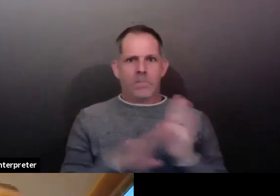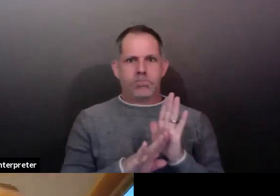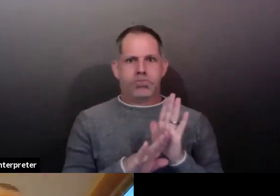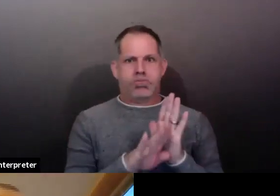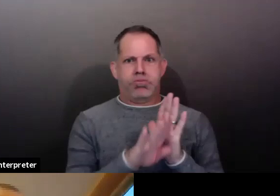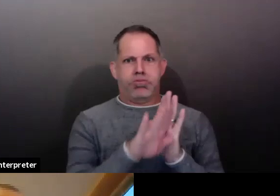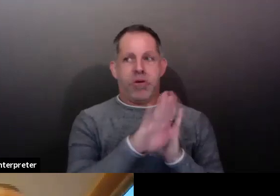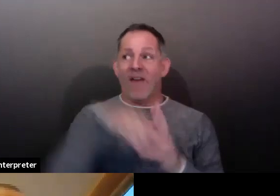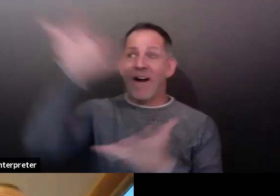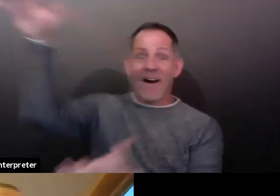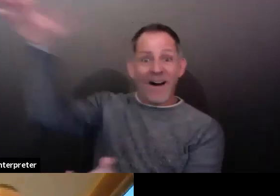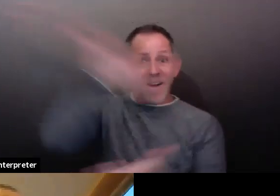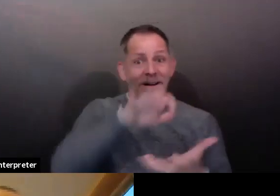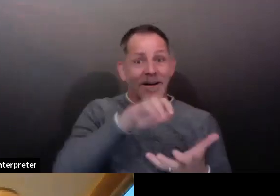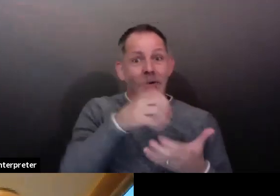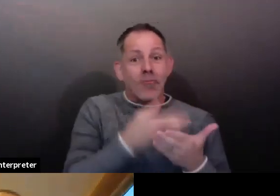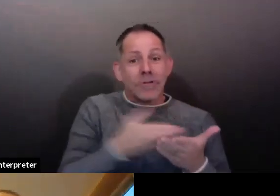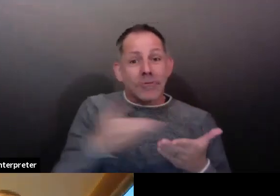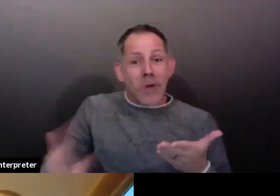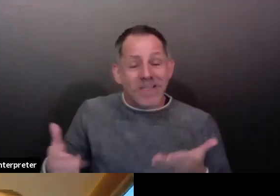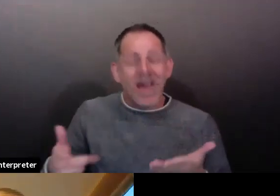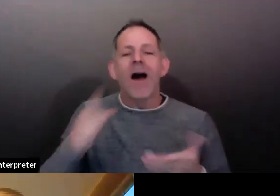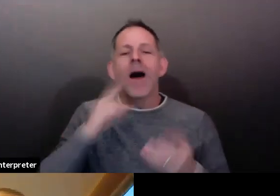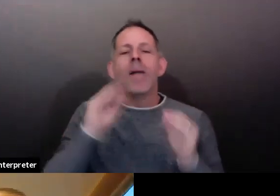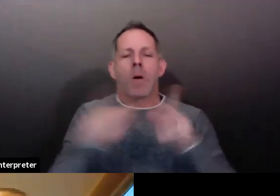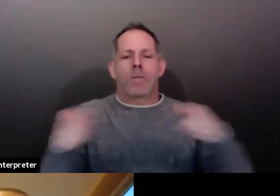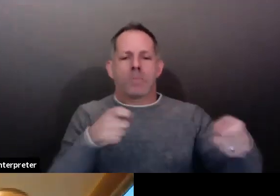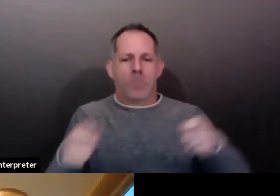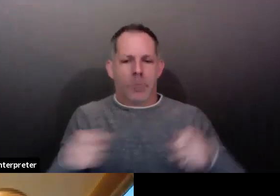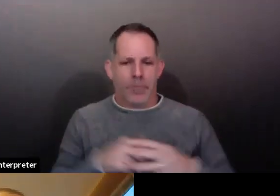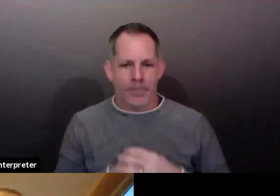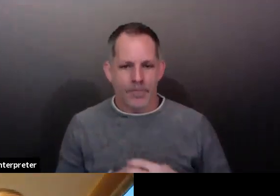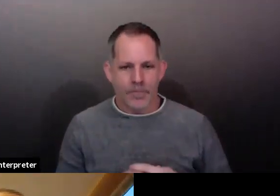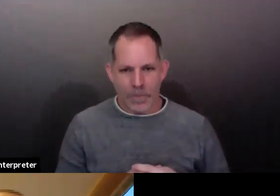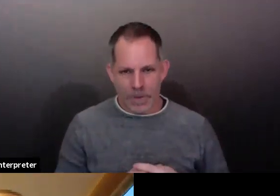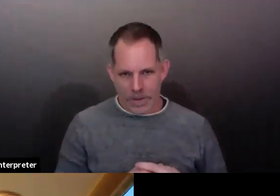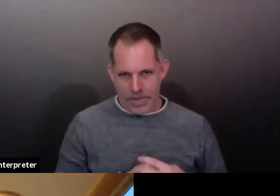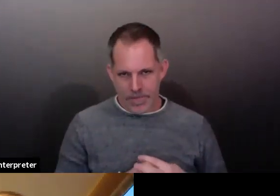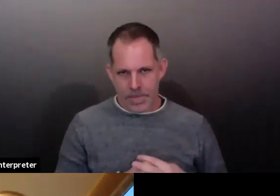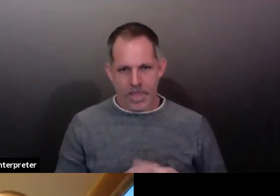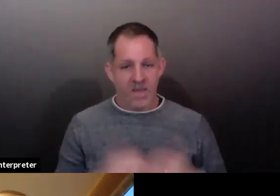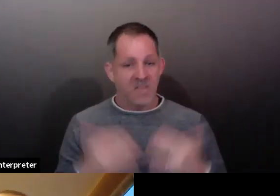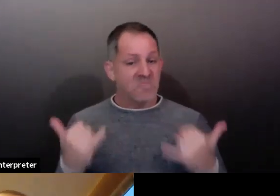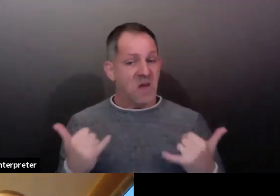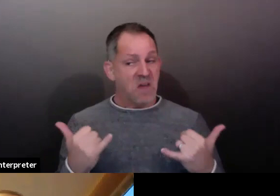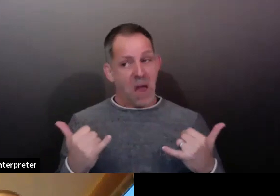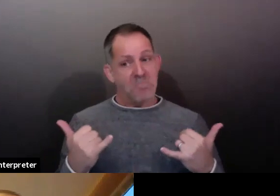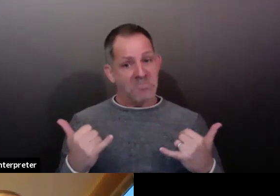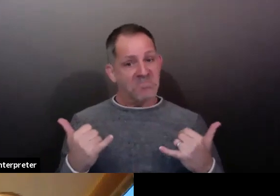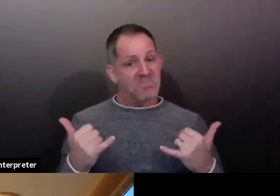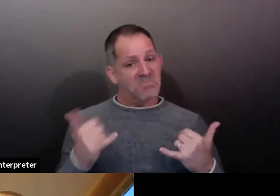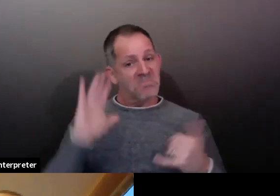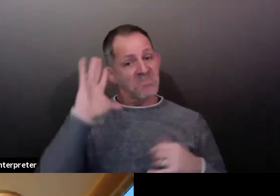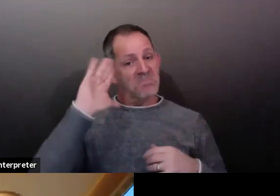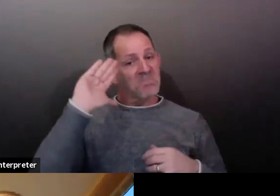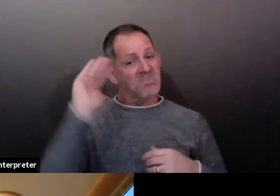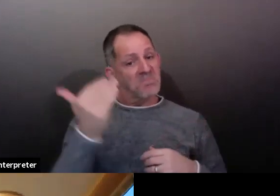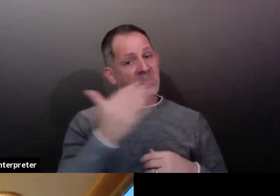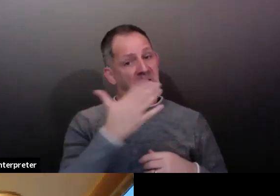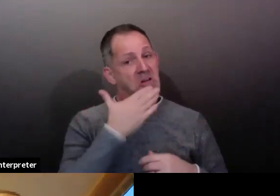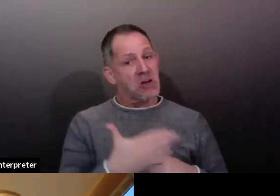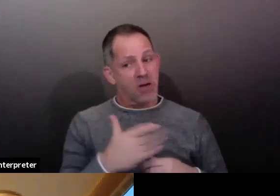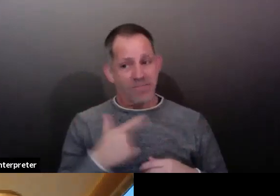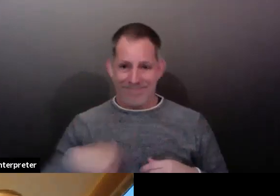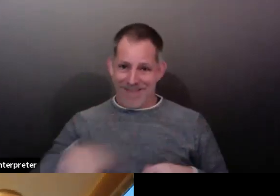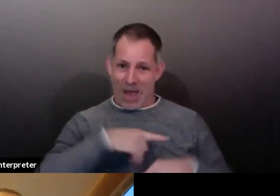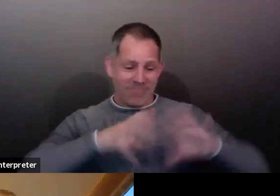about 50 percent. So I think we're doing a very good job. Our staff is are working very hard and reaching 70 to 80